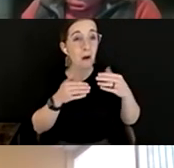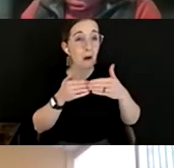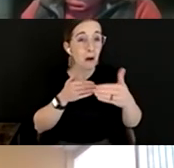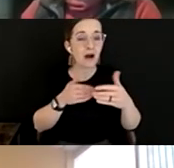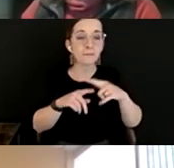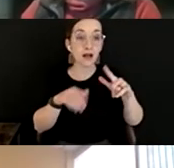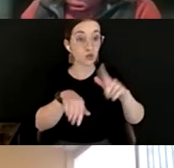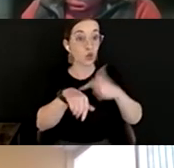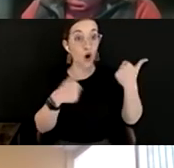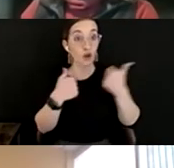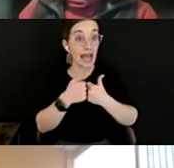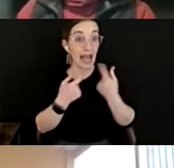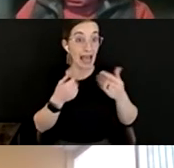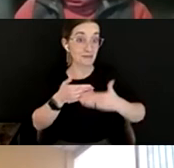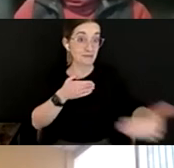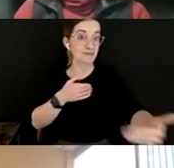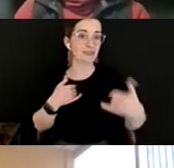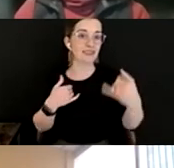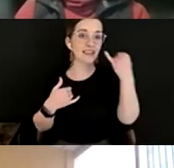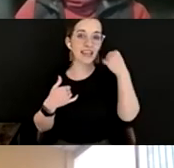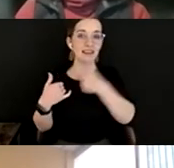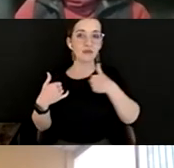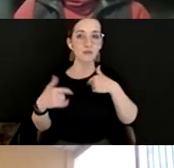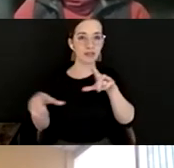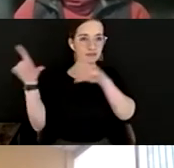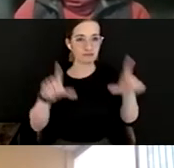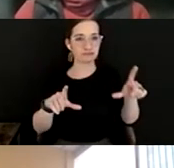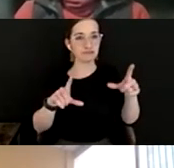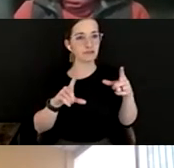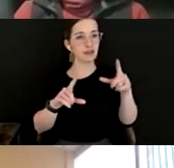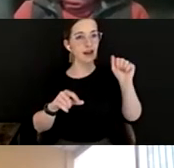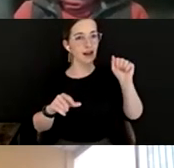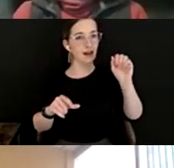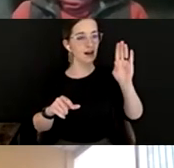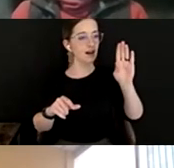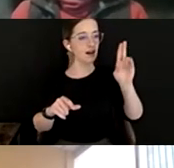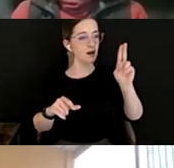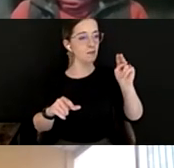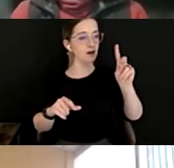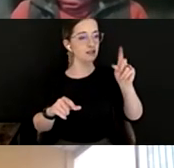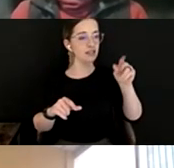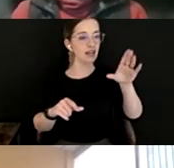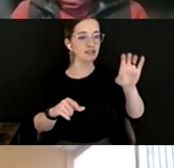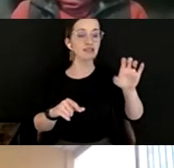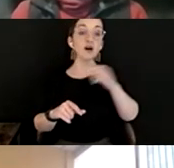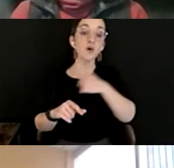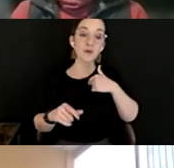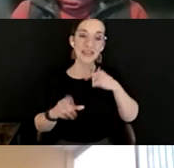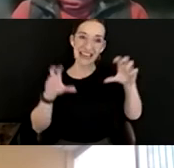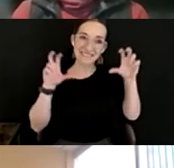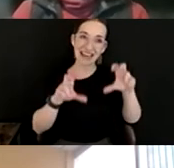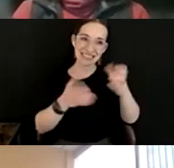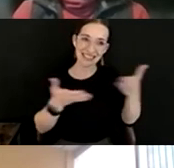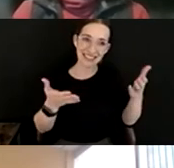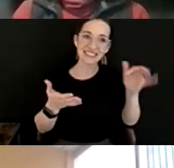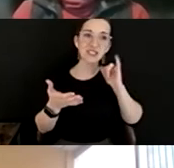game is that if we come from a lens of abundance, that we invest in things, it reaps benefit,